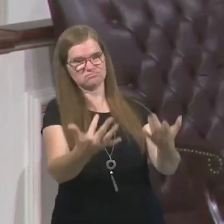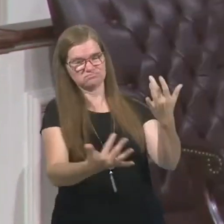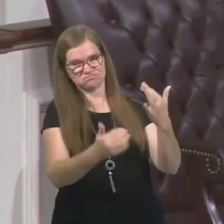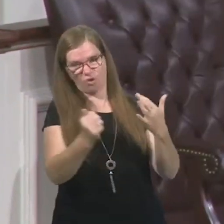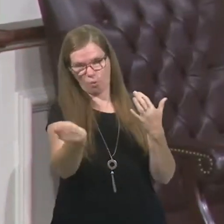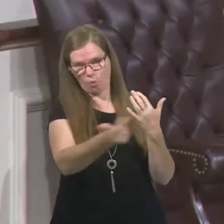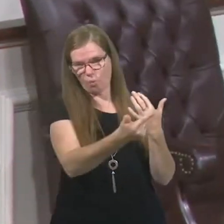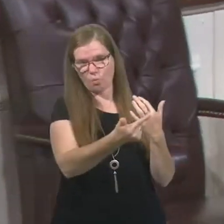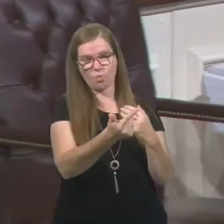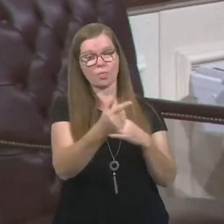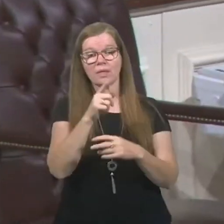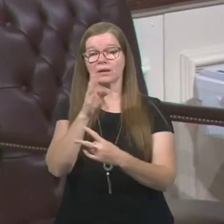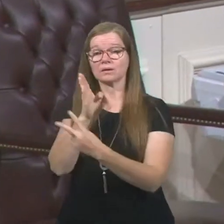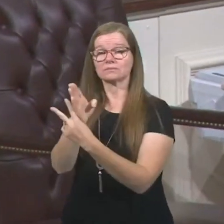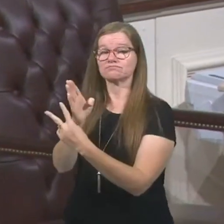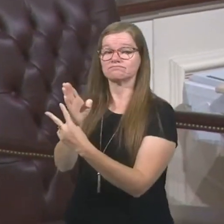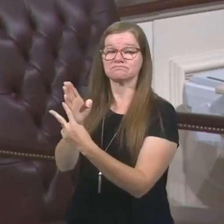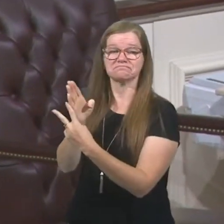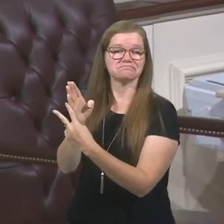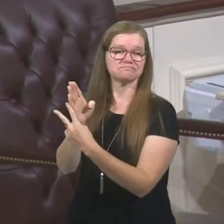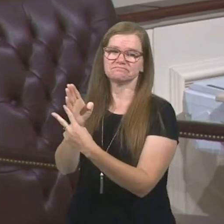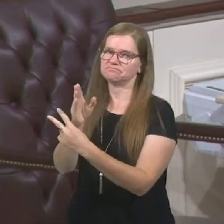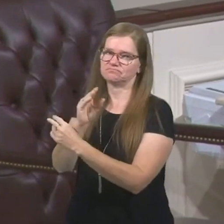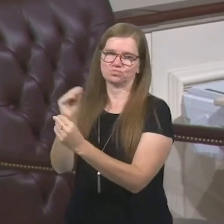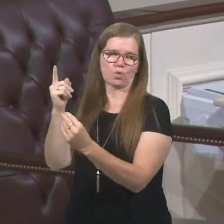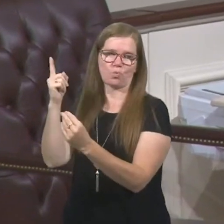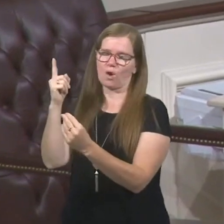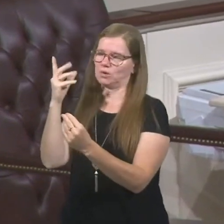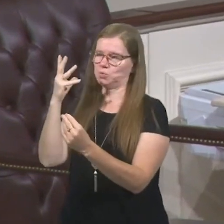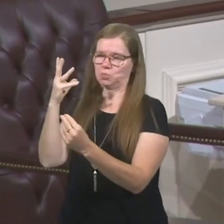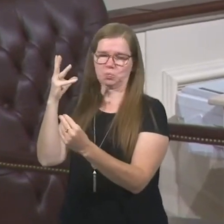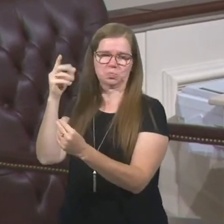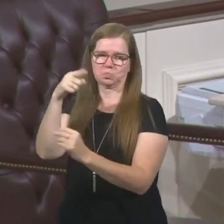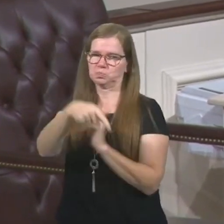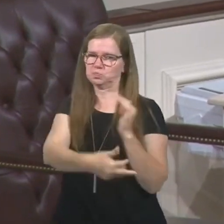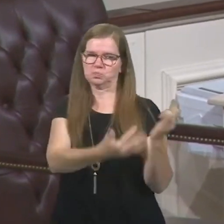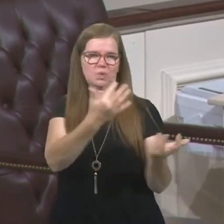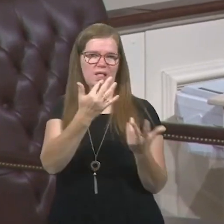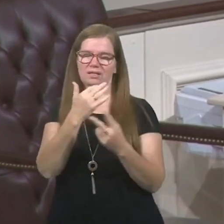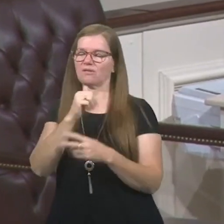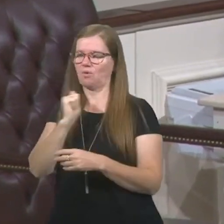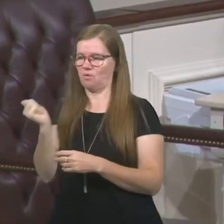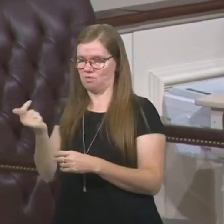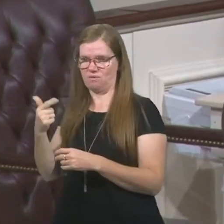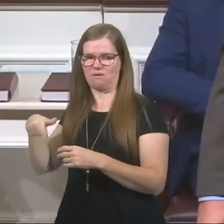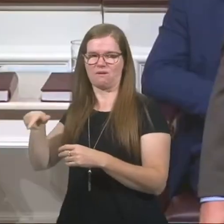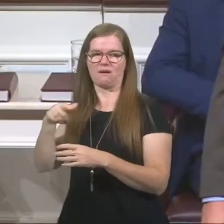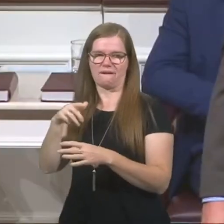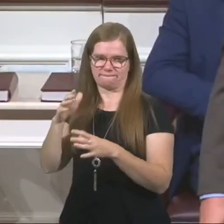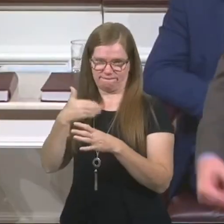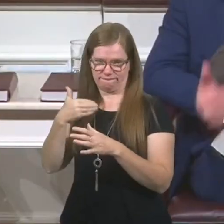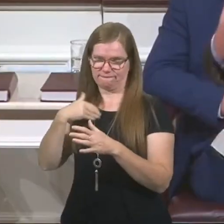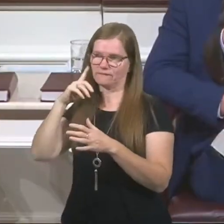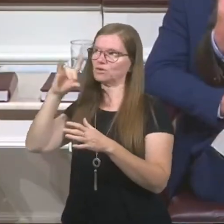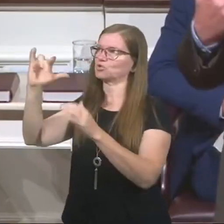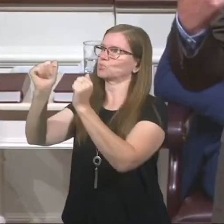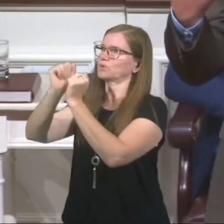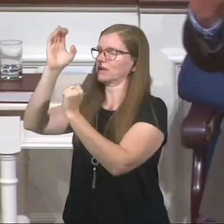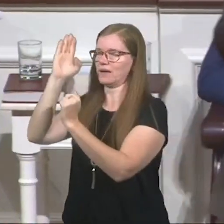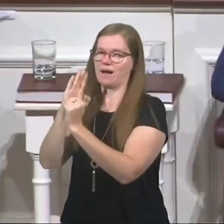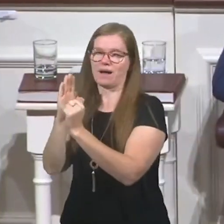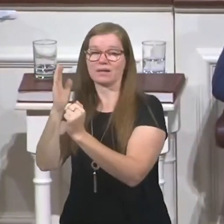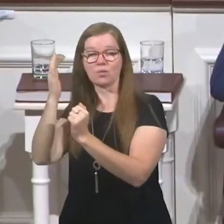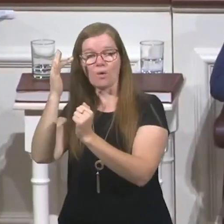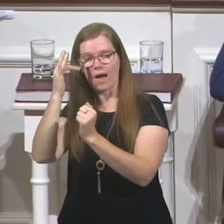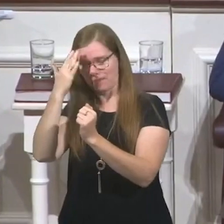No one there goes to the lake of fire. Everyone there has eternal life with God because they've exchanged